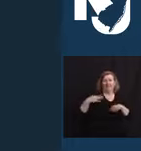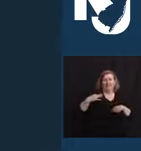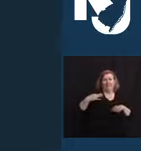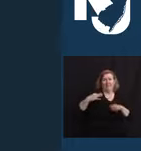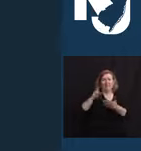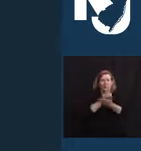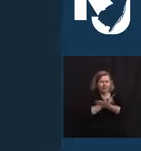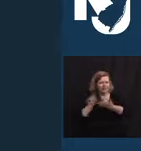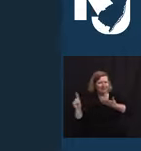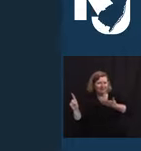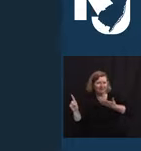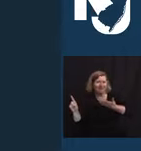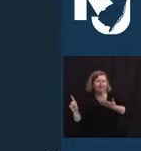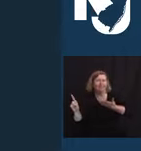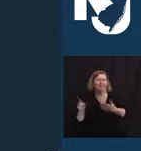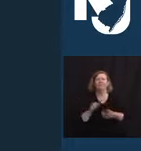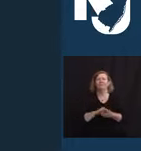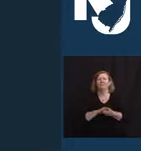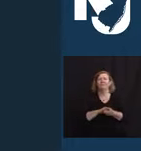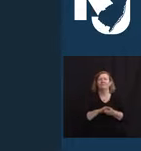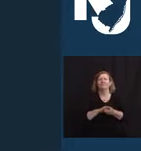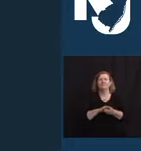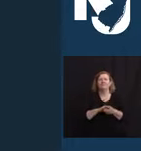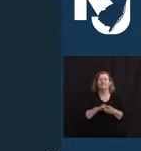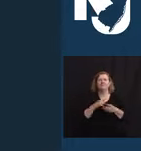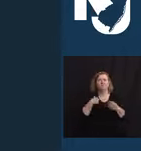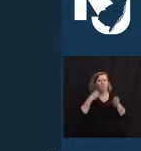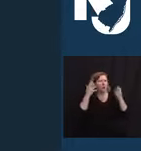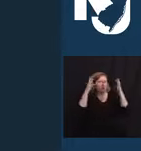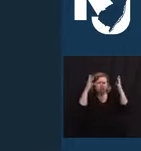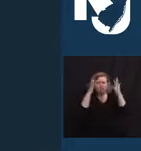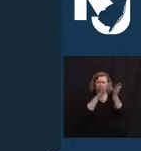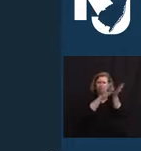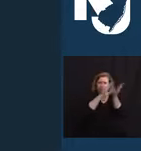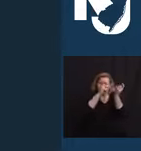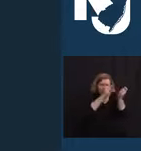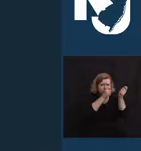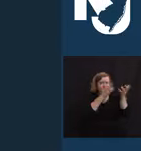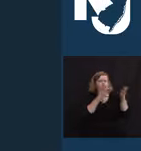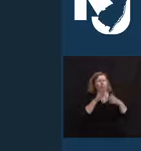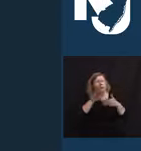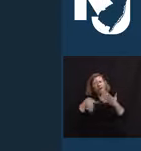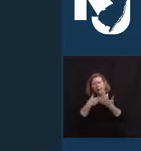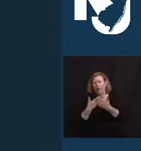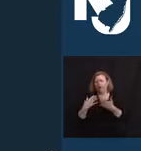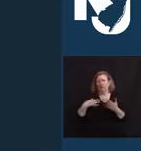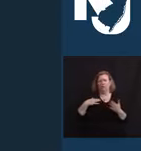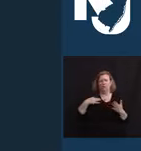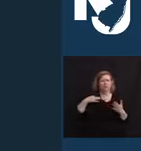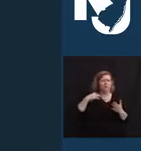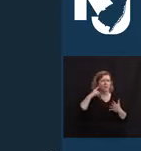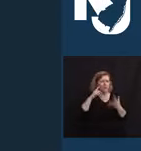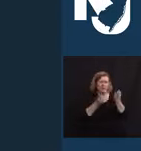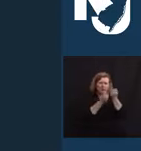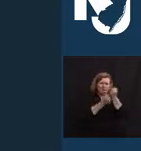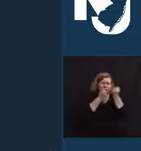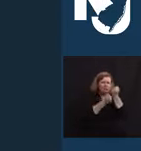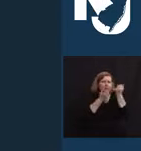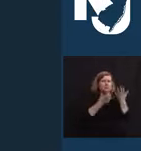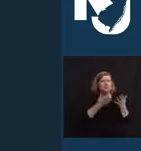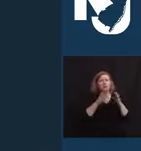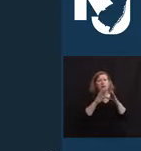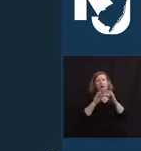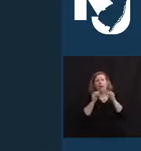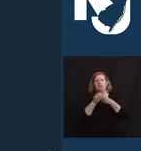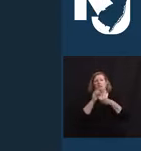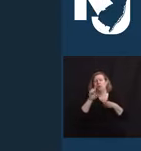Week. So with that, I want to give a shout out en masse to all of the volunteer advocates from the Office of the Long-Term